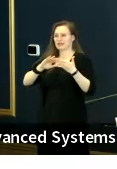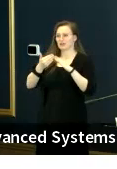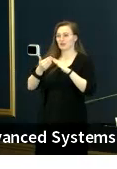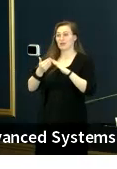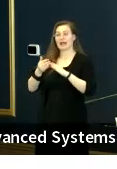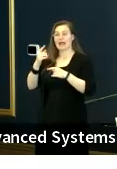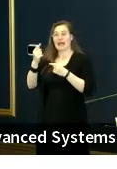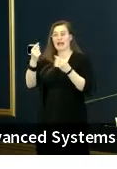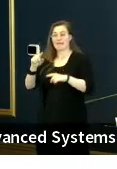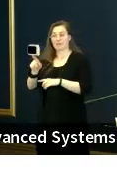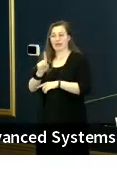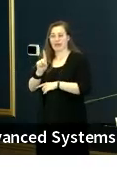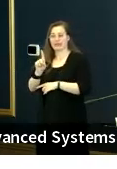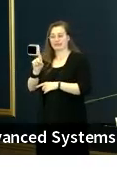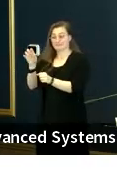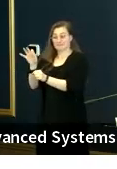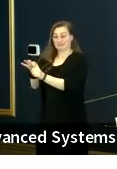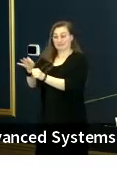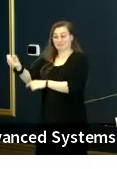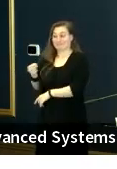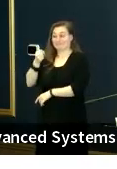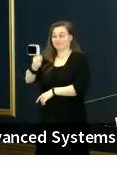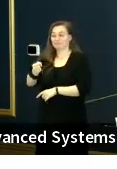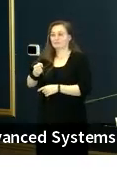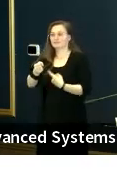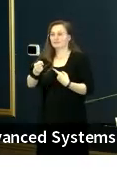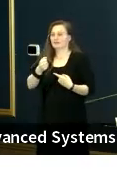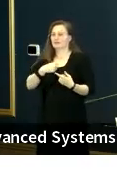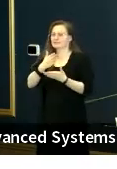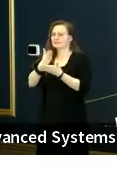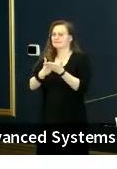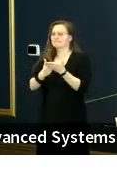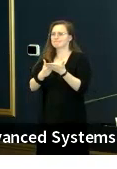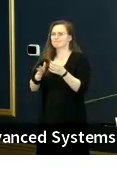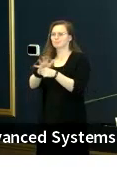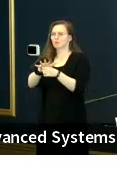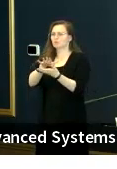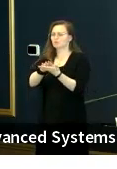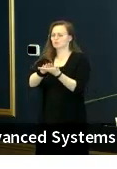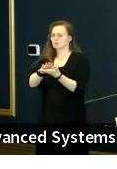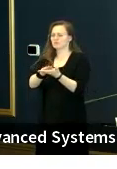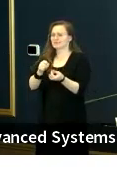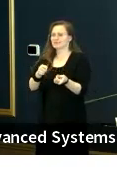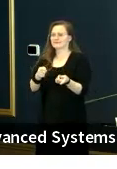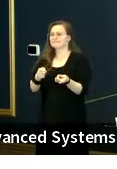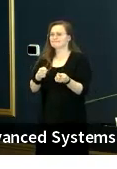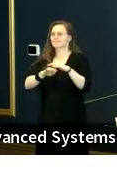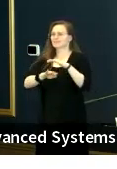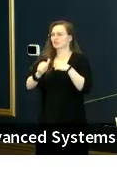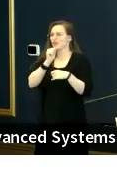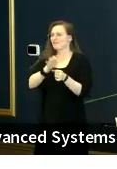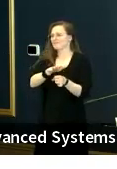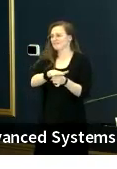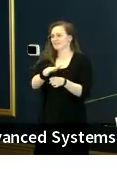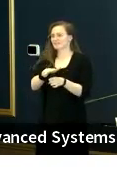elected. Some of the schools, the local schools, didn't have really any real meaningful accessibility for our students